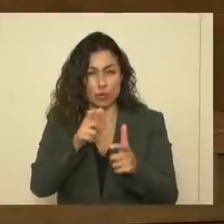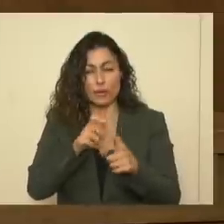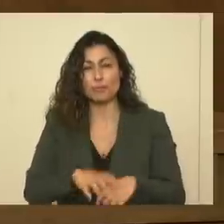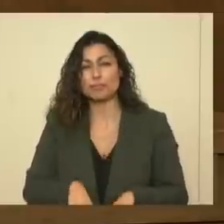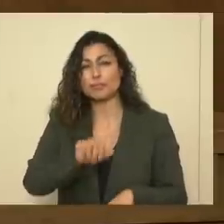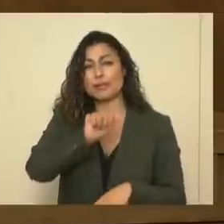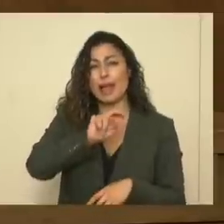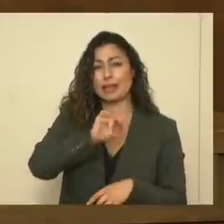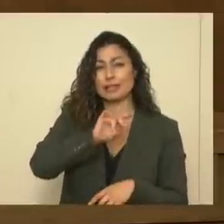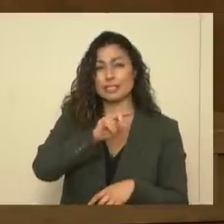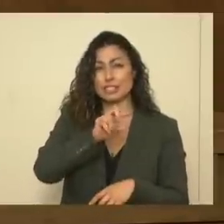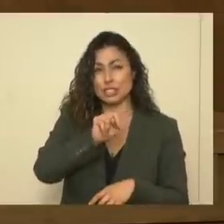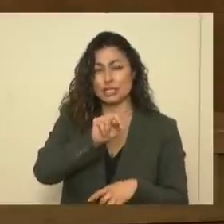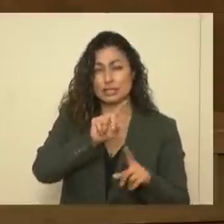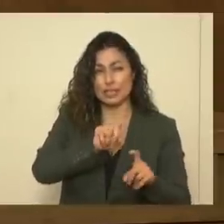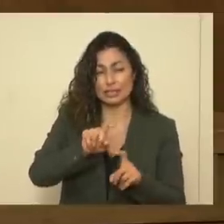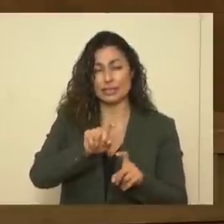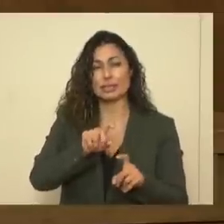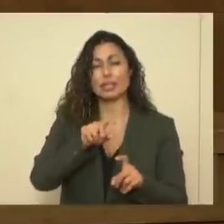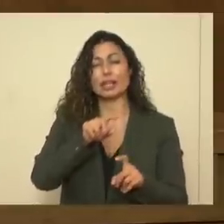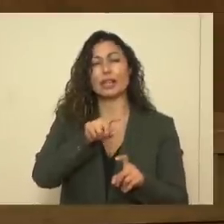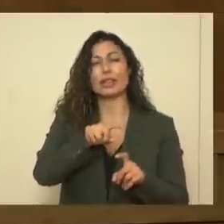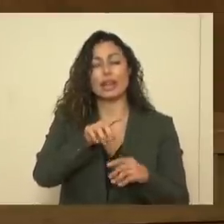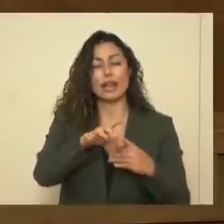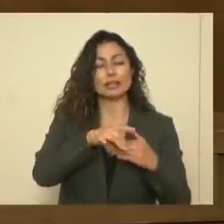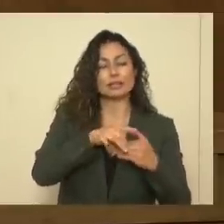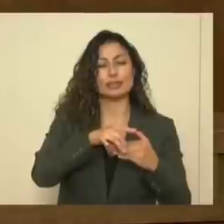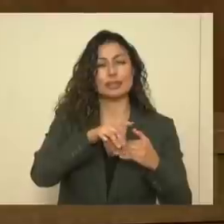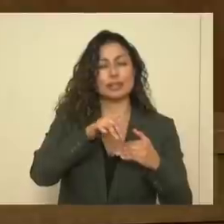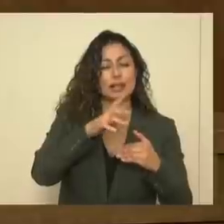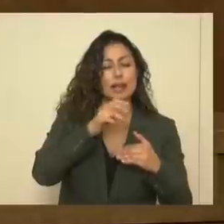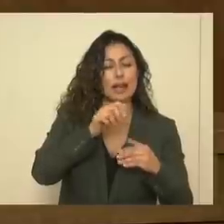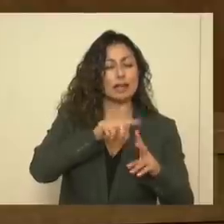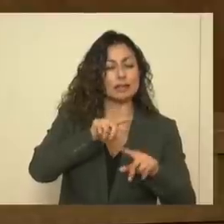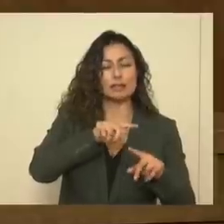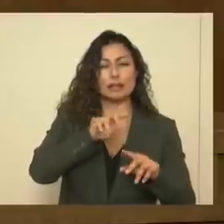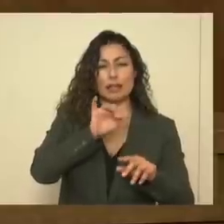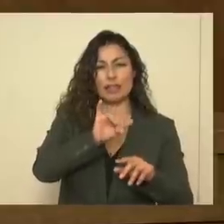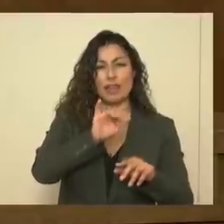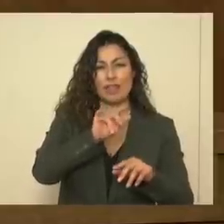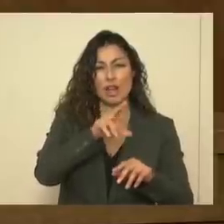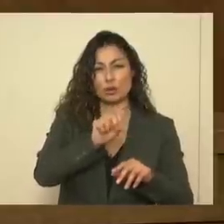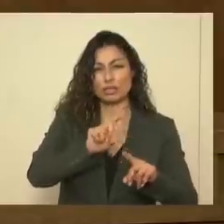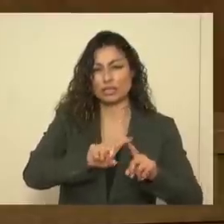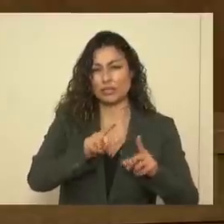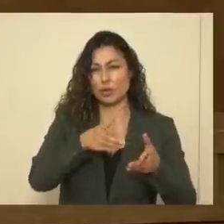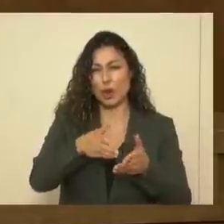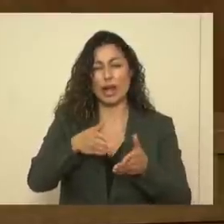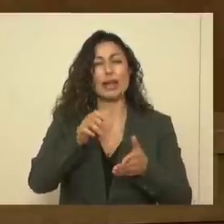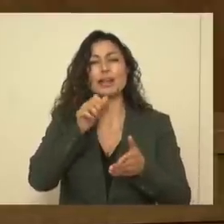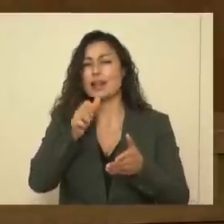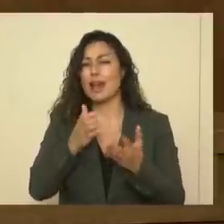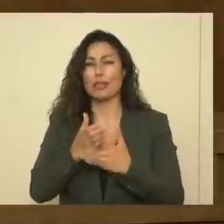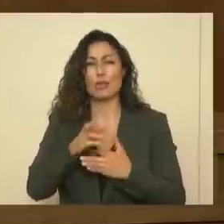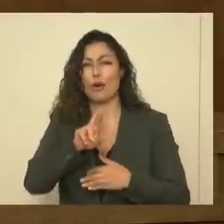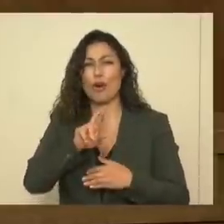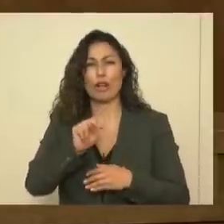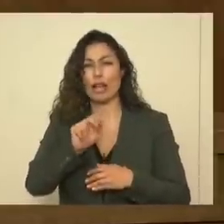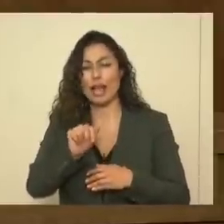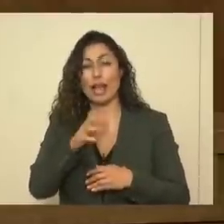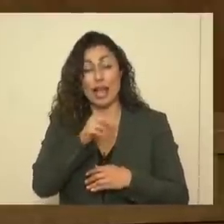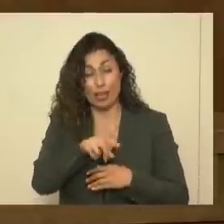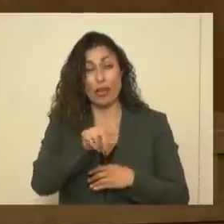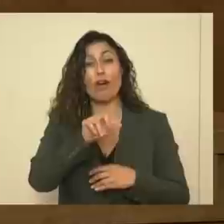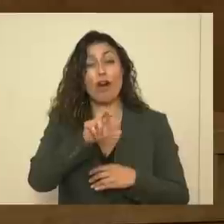Antigen tests just pick up the virus in a different way than finding their RNA. And so, and they are more quick